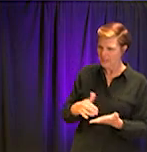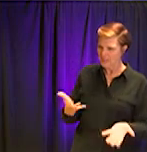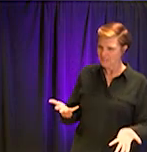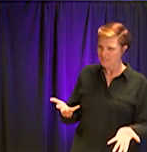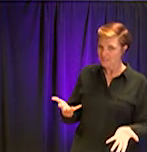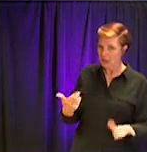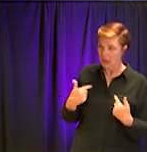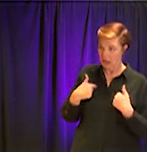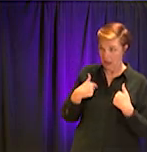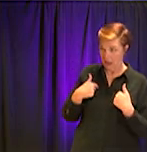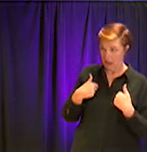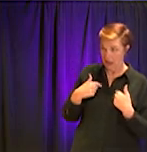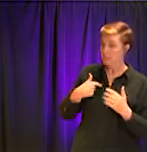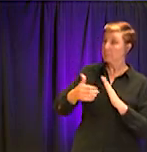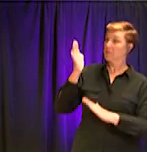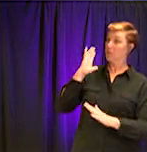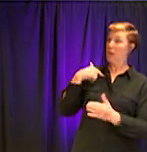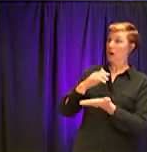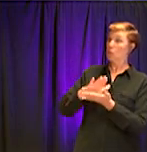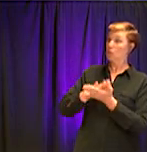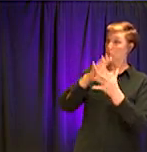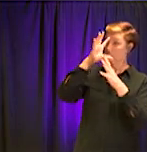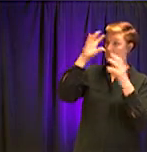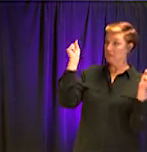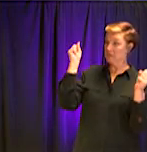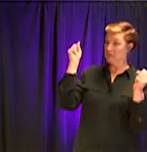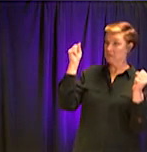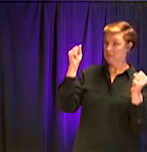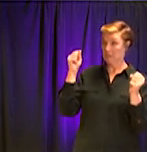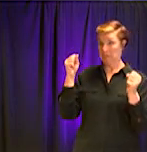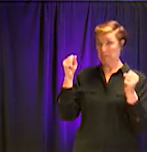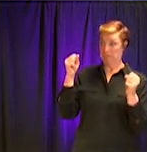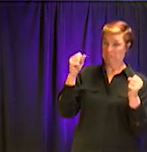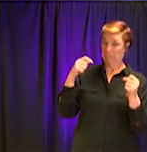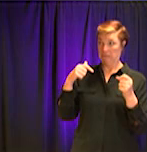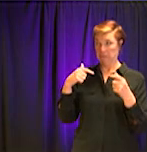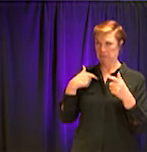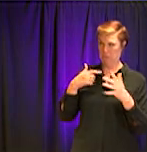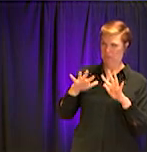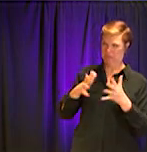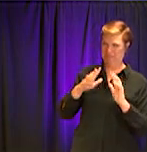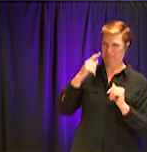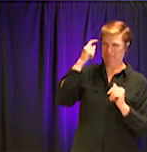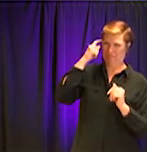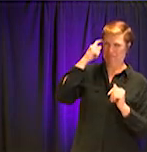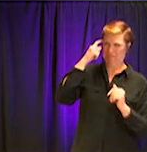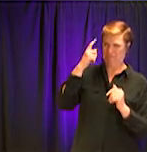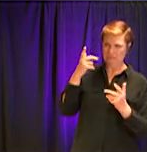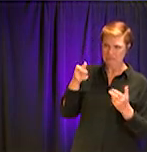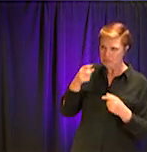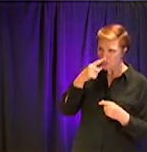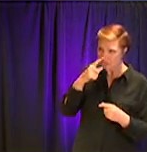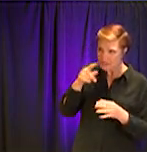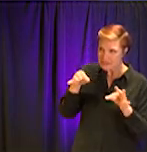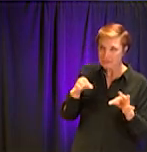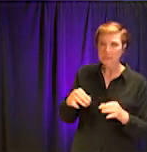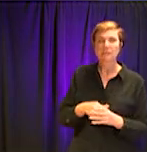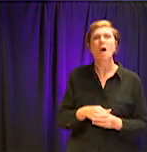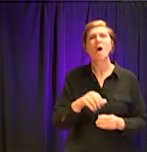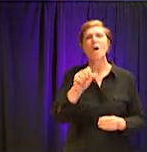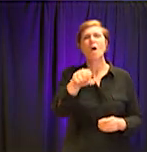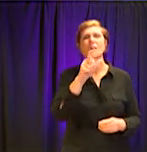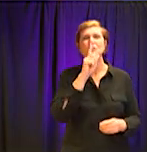I was a superintendent, but I played one on TV, and I said, anyway, help us understand, just breathe it, please. an IEP